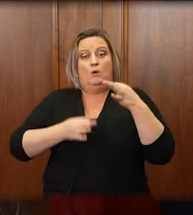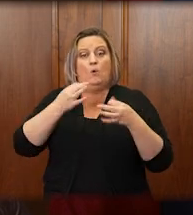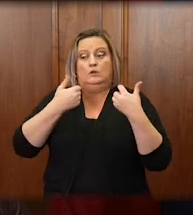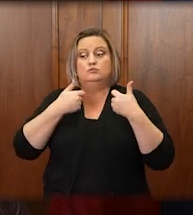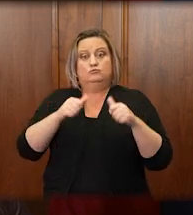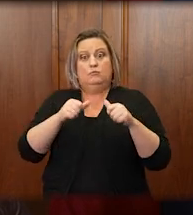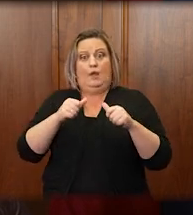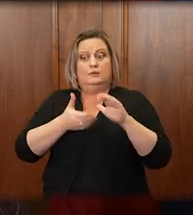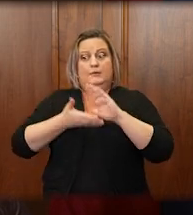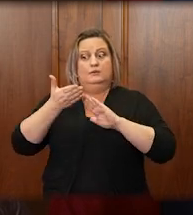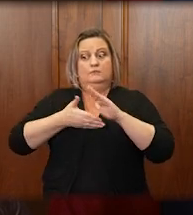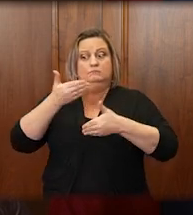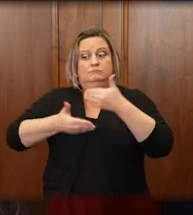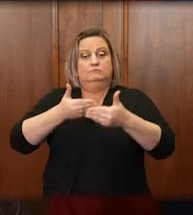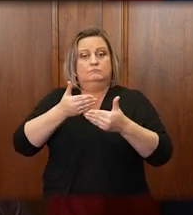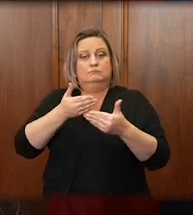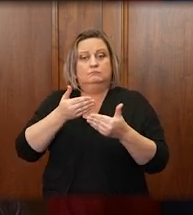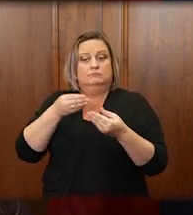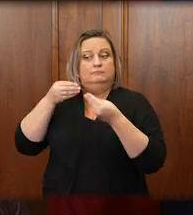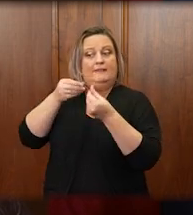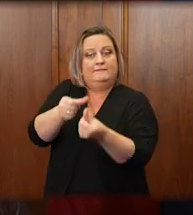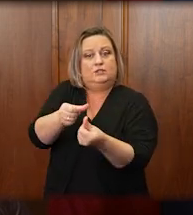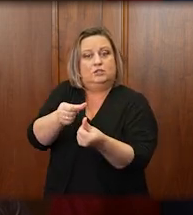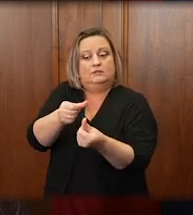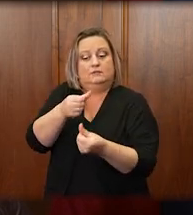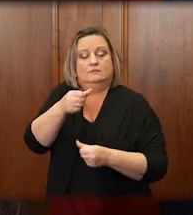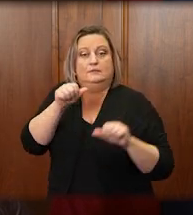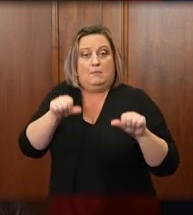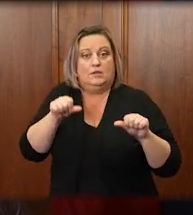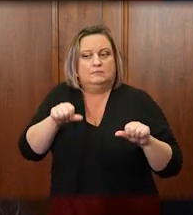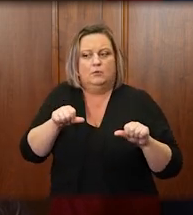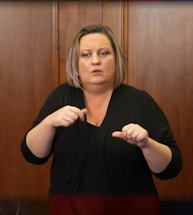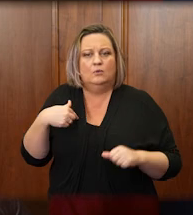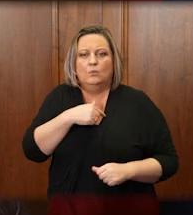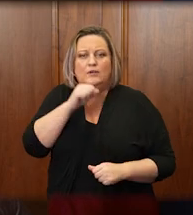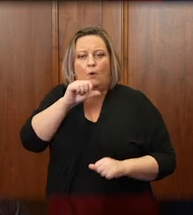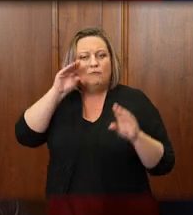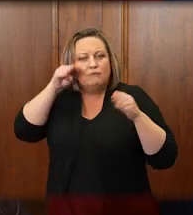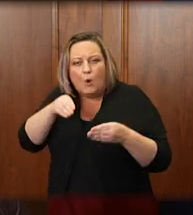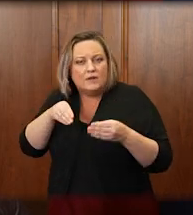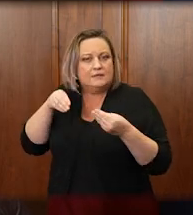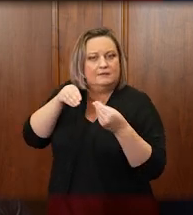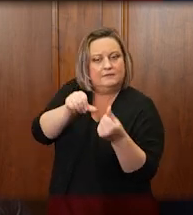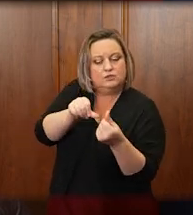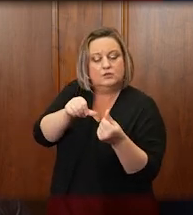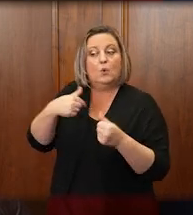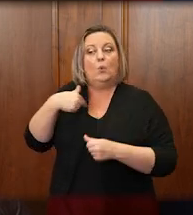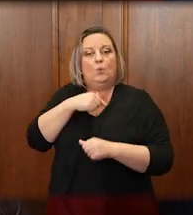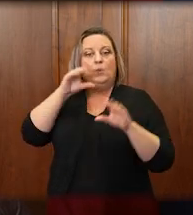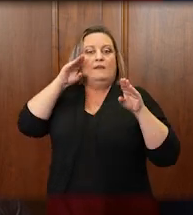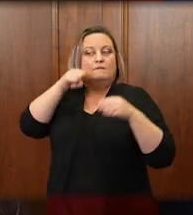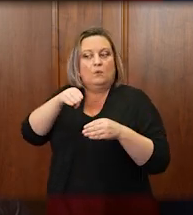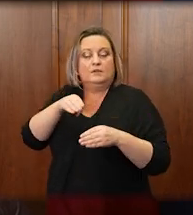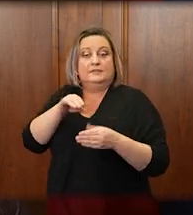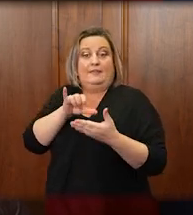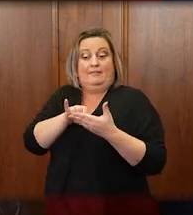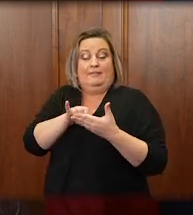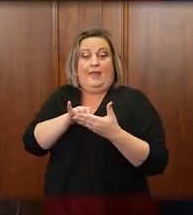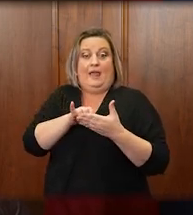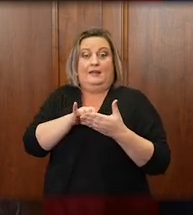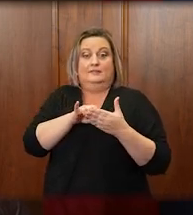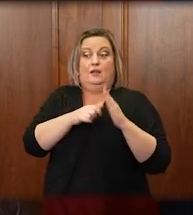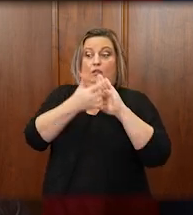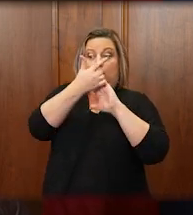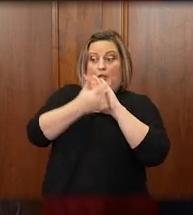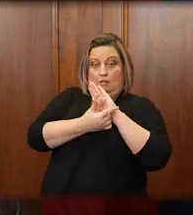possible, our Constitution does not focus on efficiency. It focuses on assuring that the rule of law governs and that